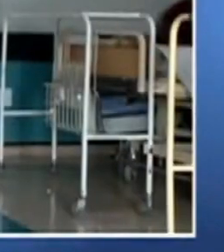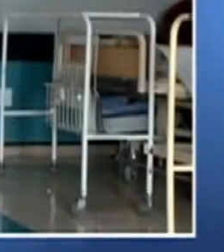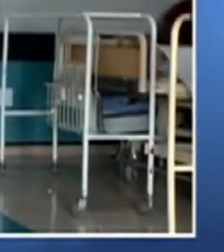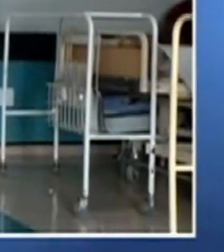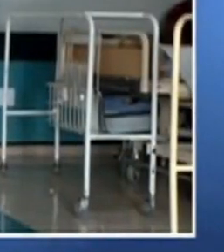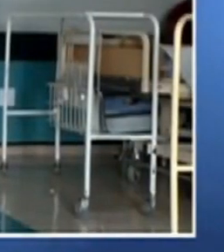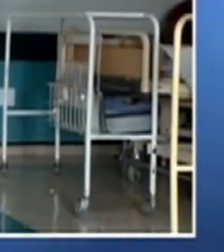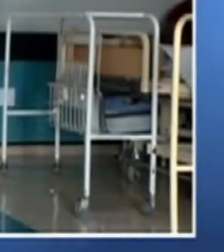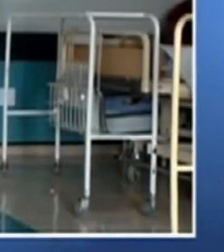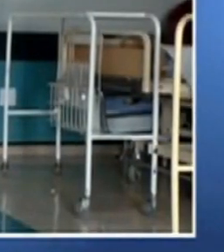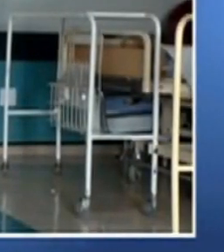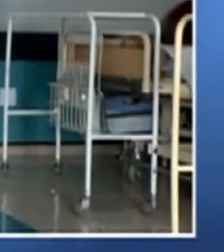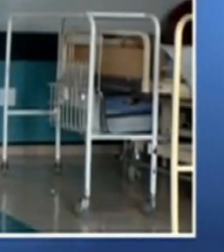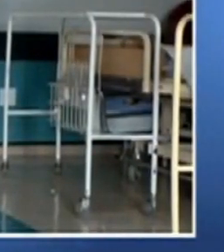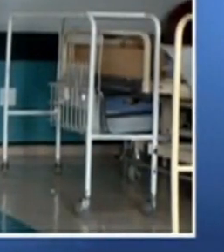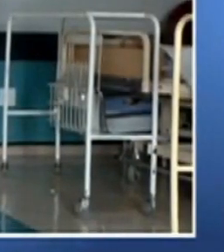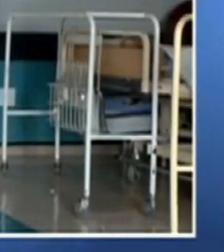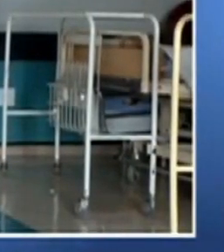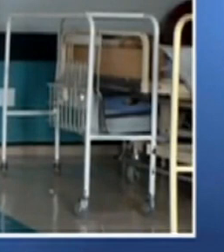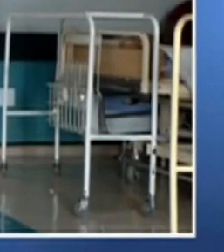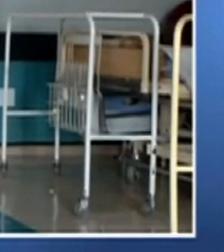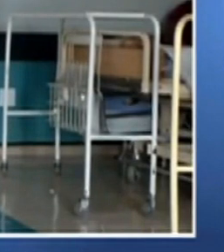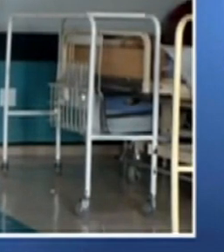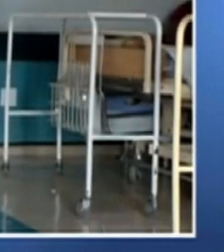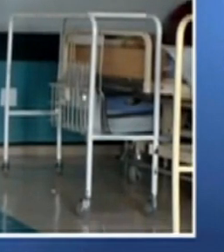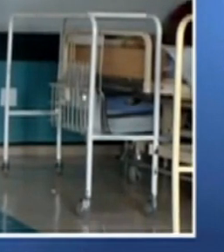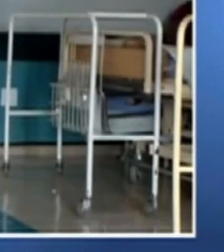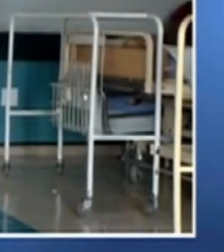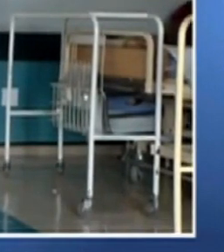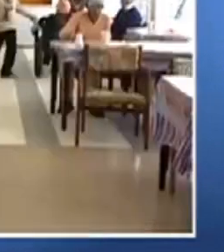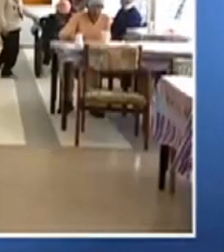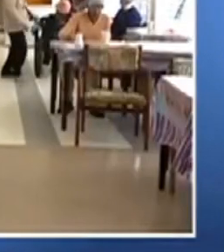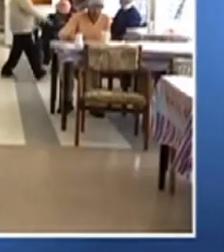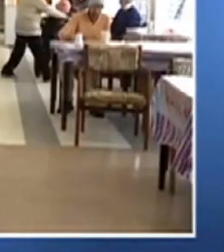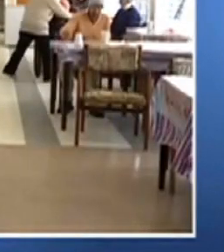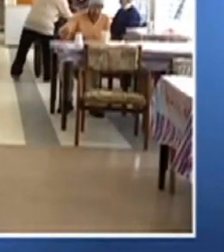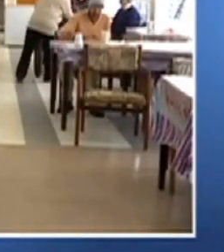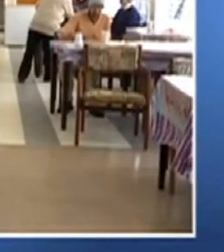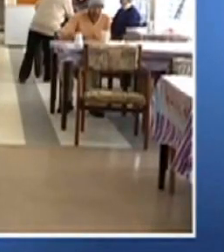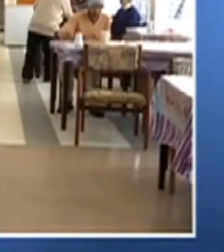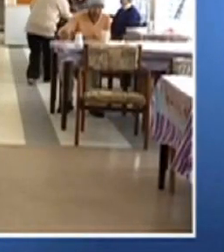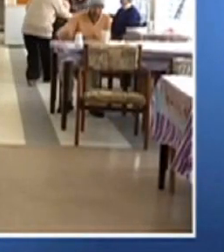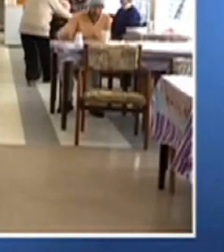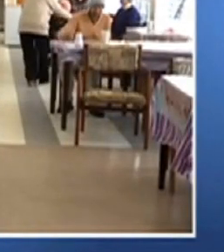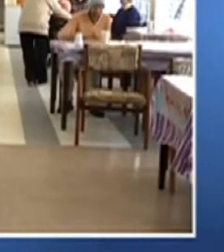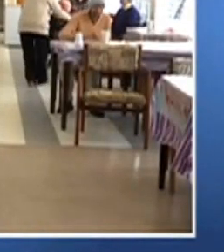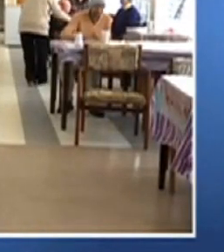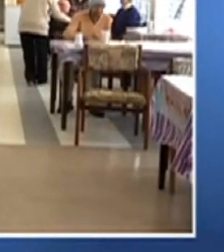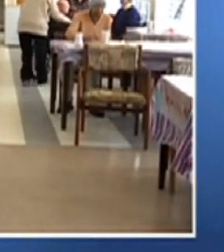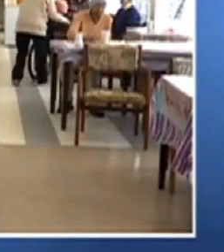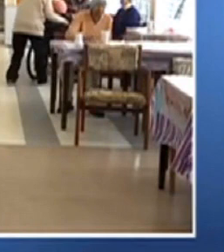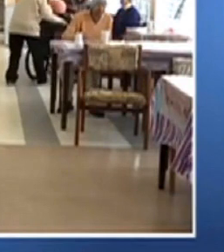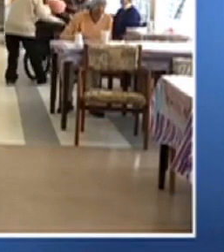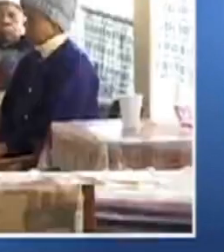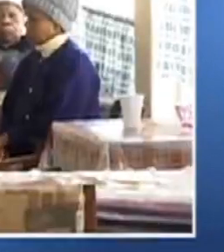our babies and infants, is that sometimes we have a higher loss to follow-up. In other words, the